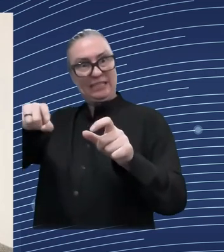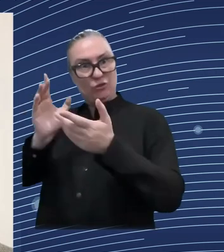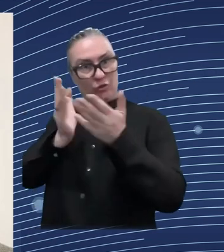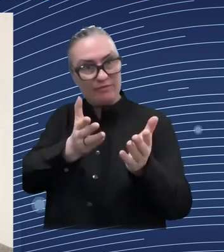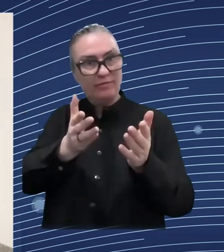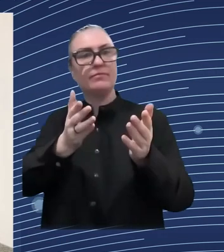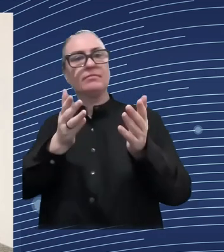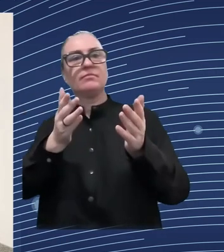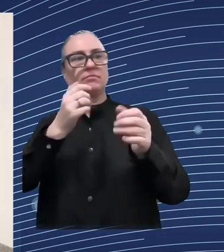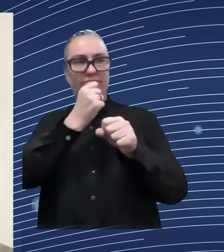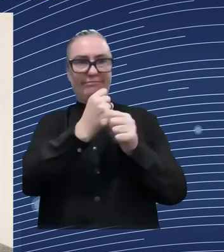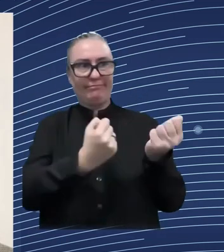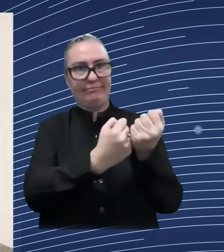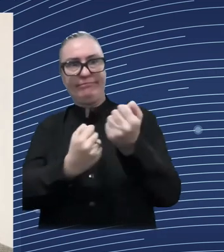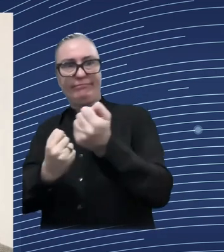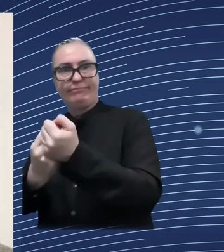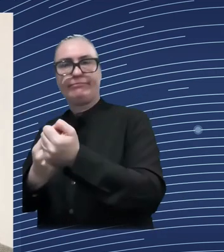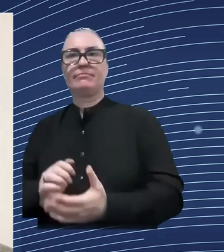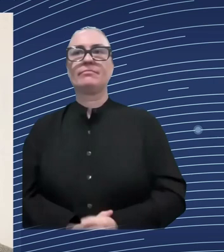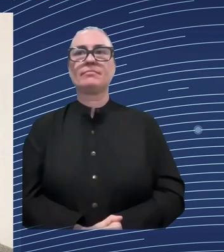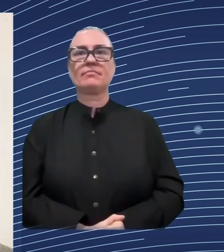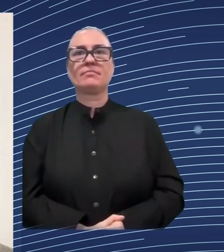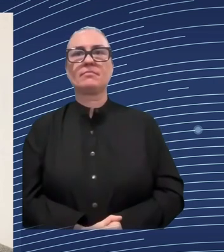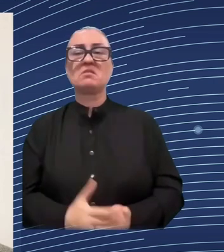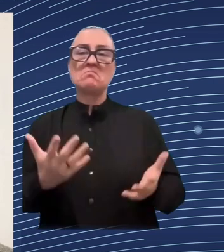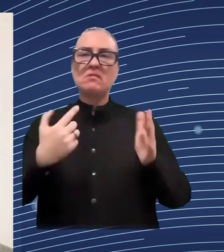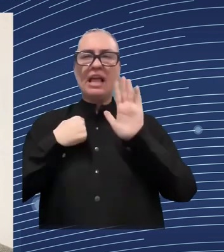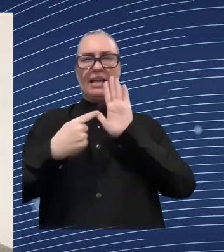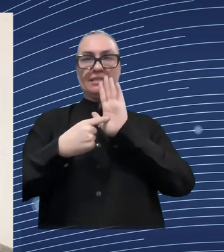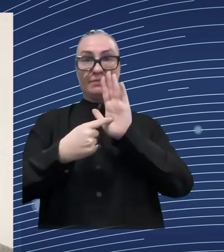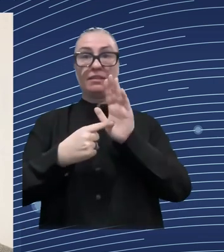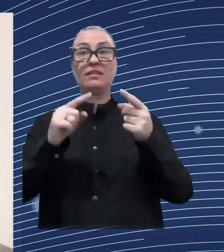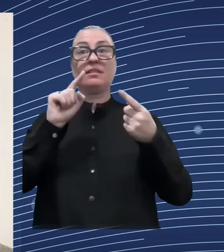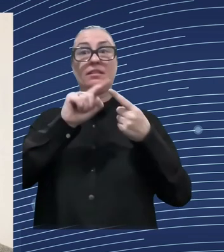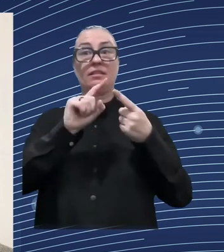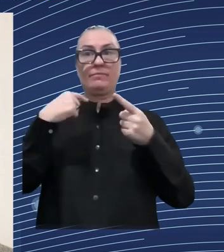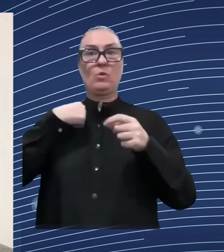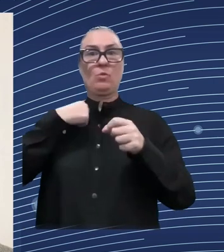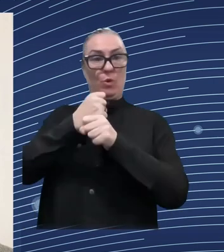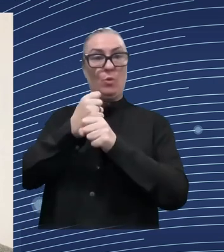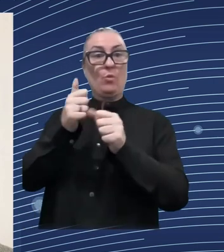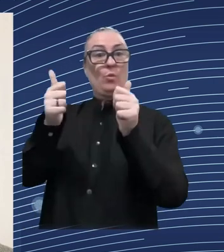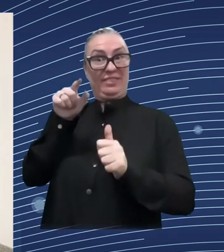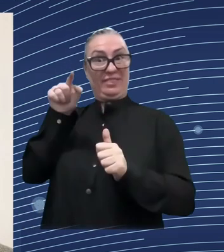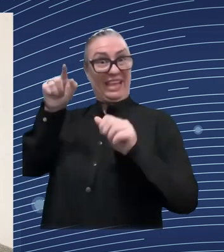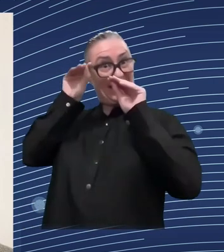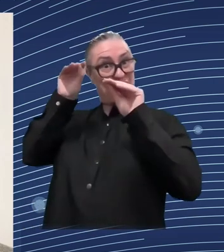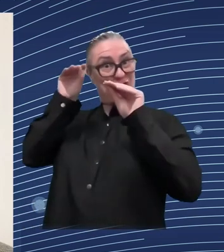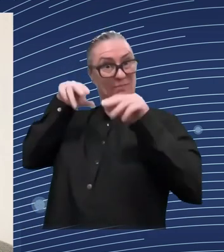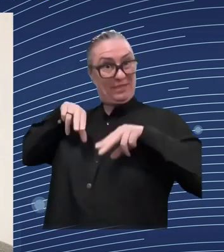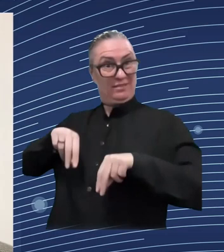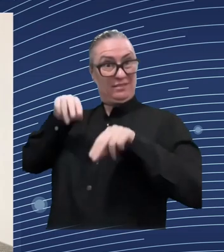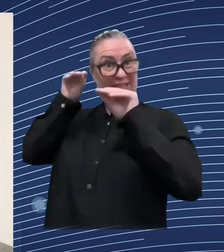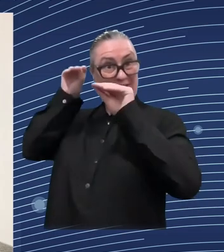then working to update um key national occupational standards in line with eu standards um